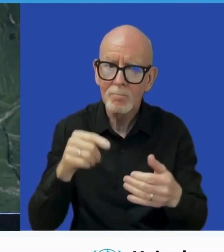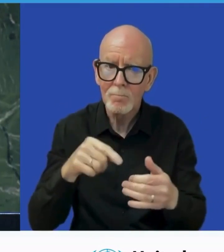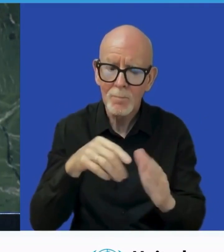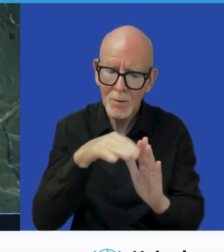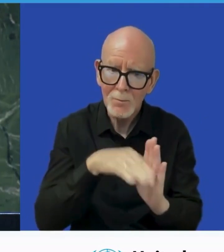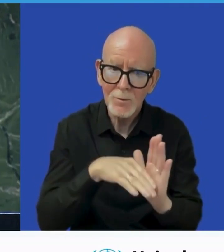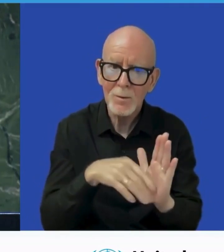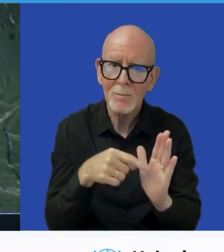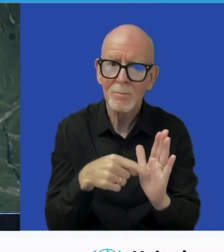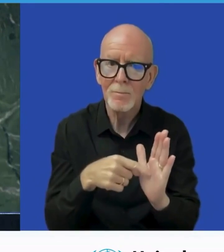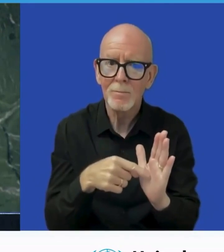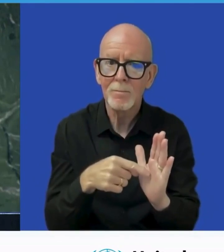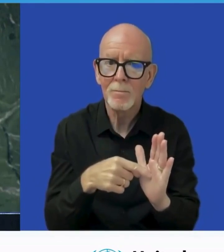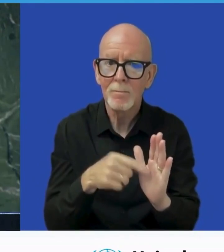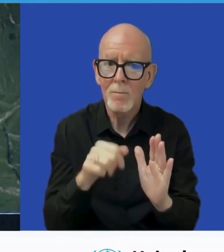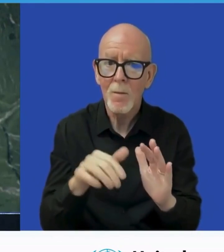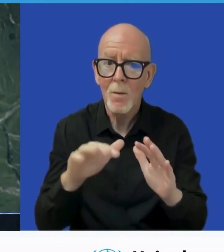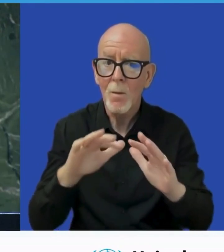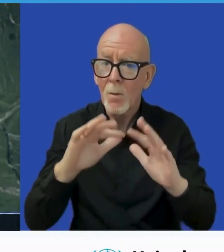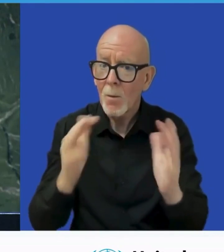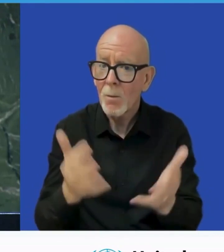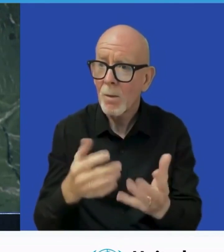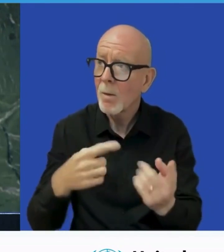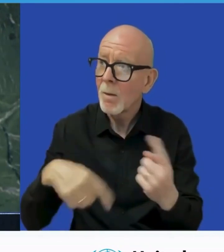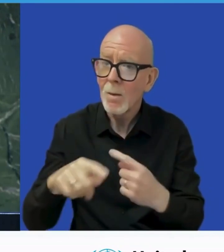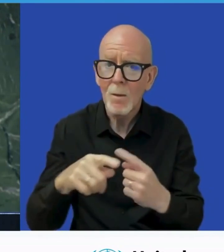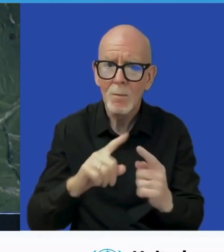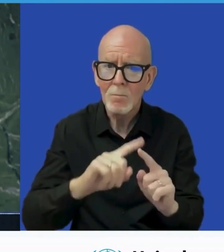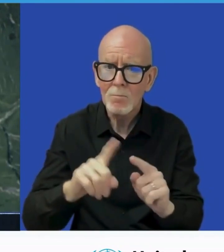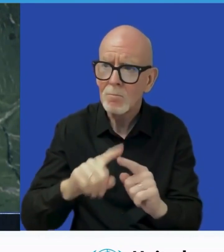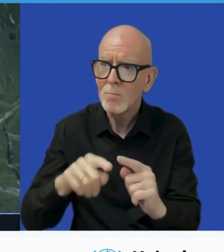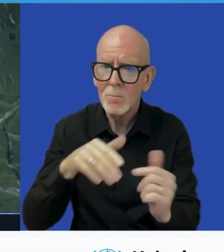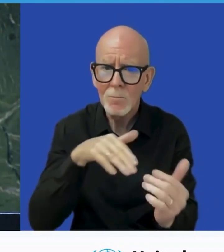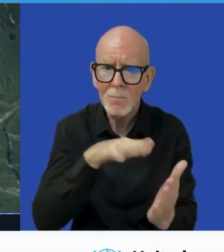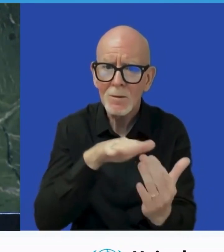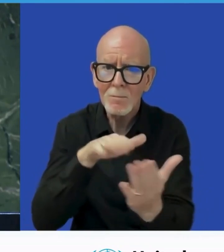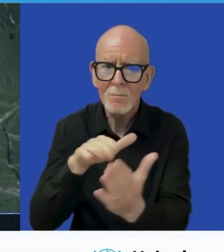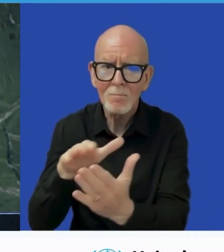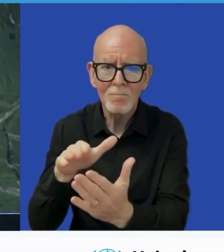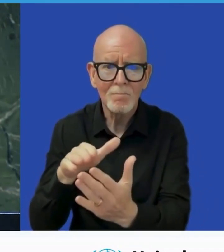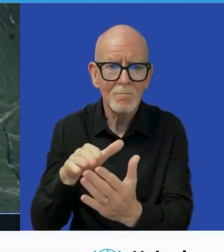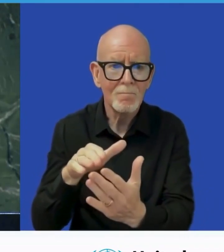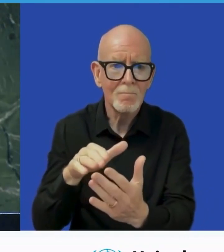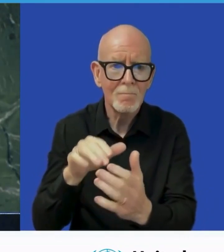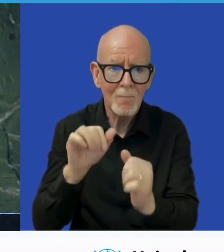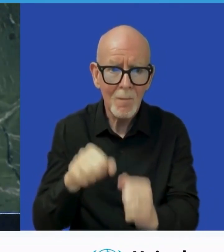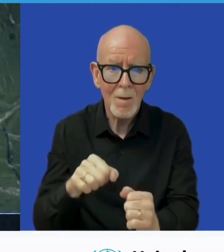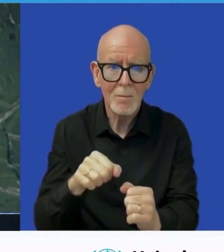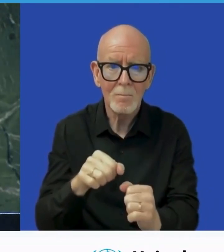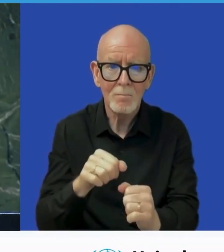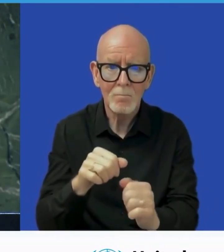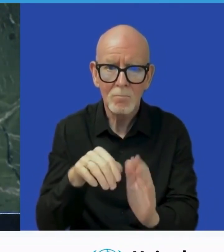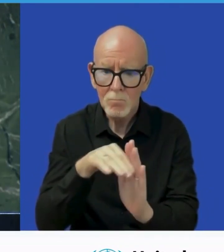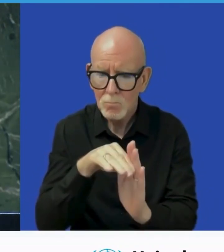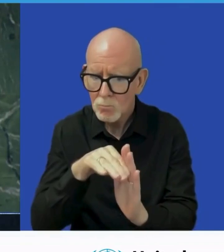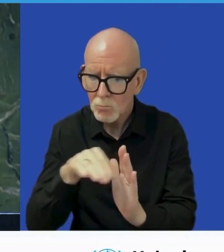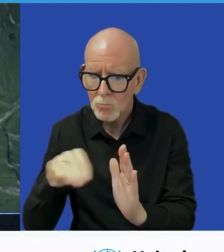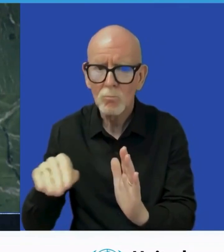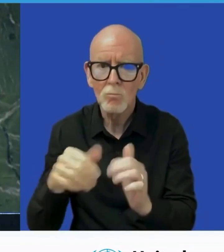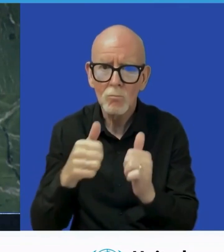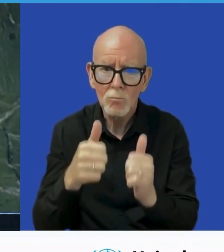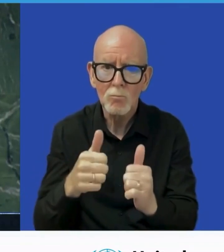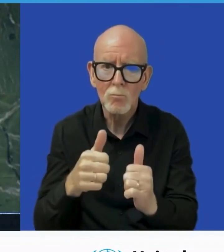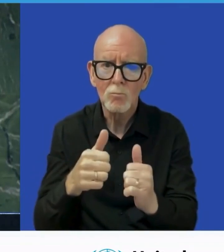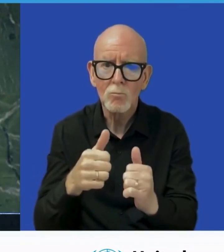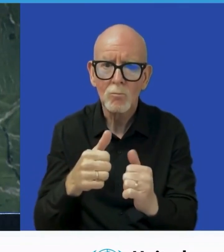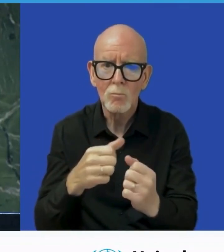resilient, and innovative solutions. As cross-regional partners, MCTA